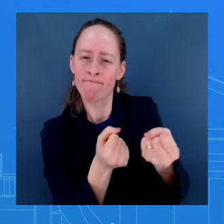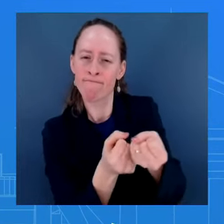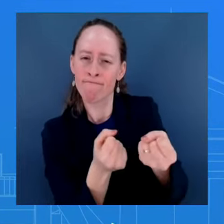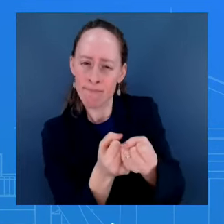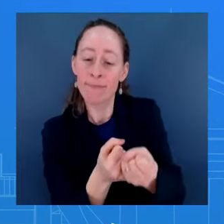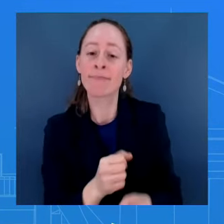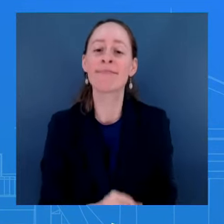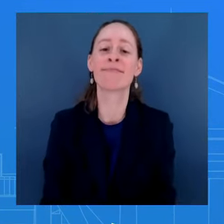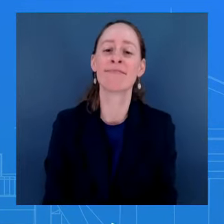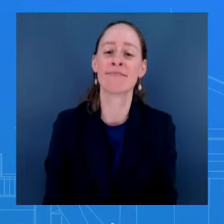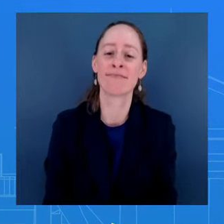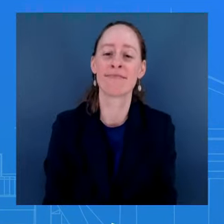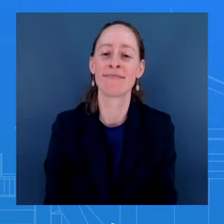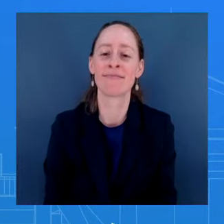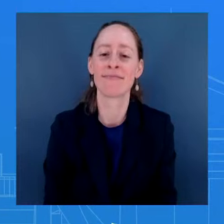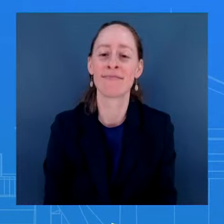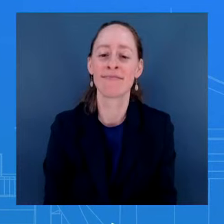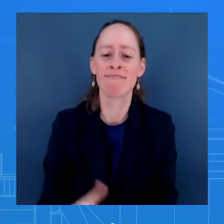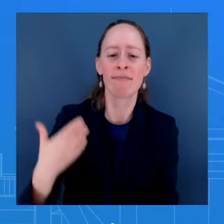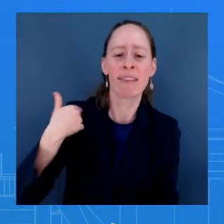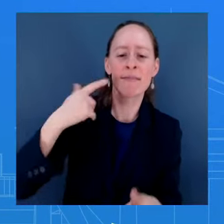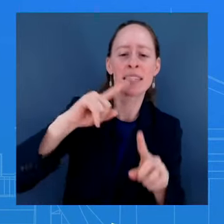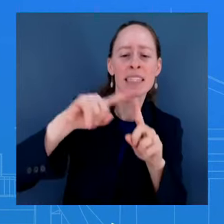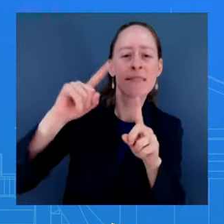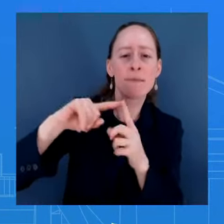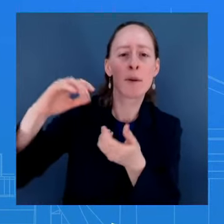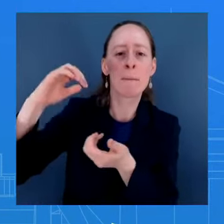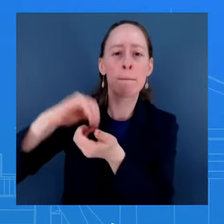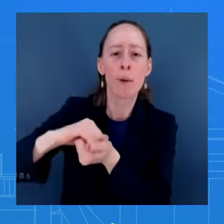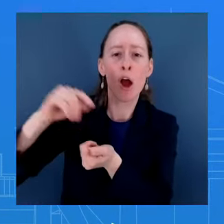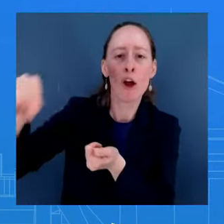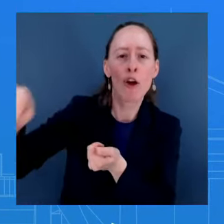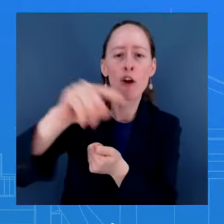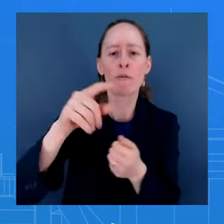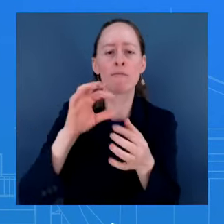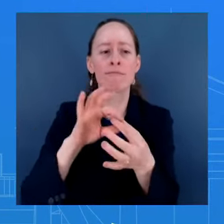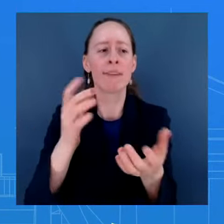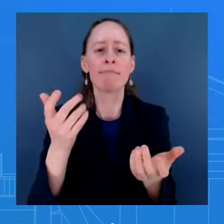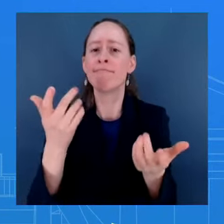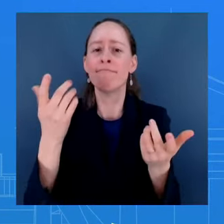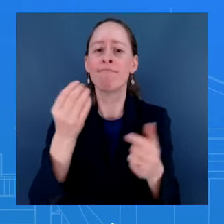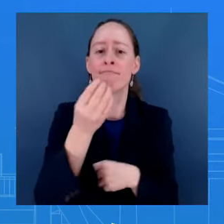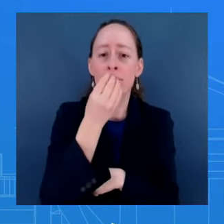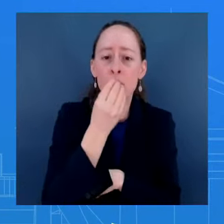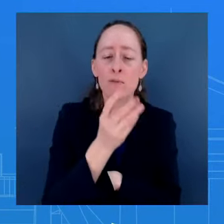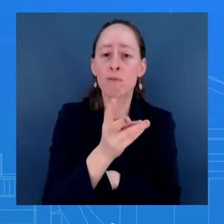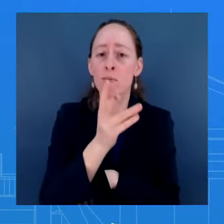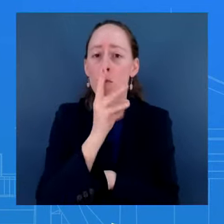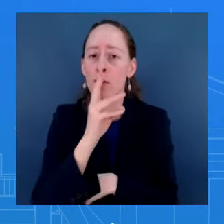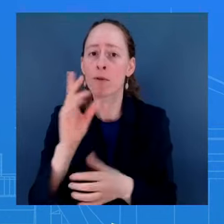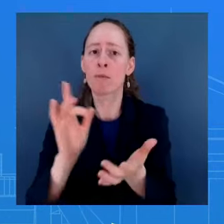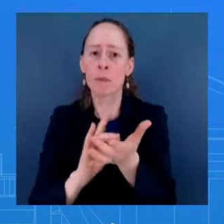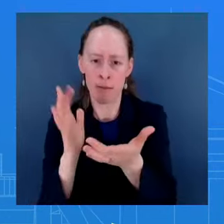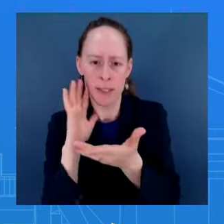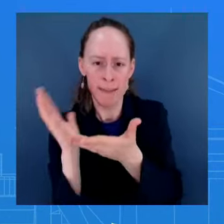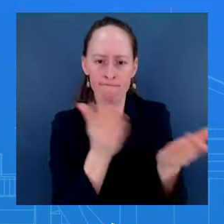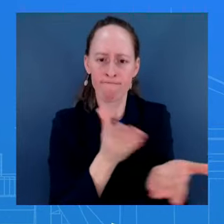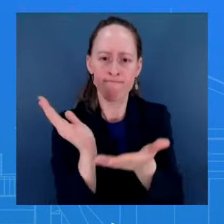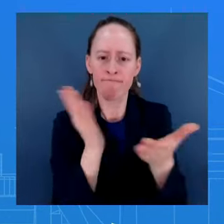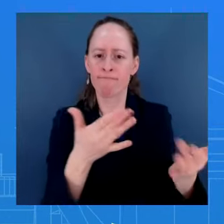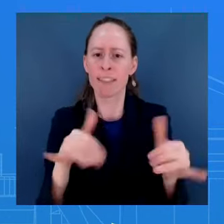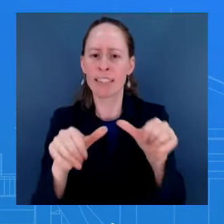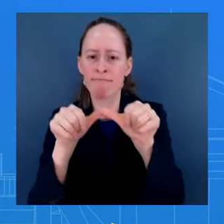provide the assistance amidst the current security breakdown, obviously, the best way that they can. But